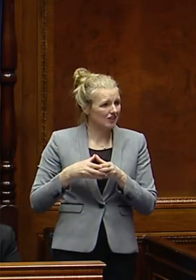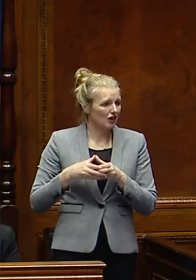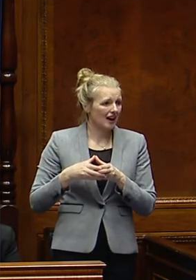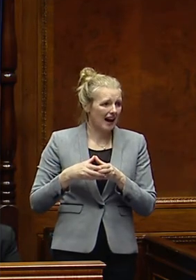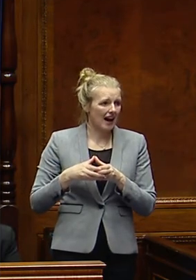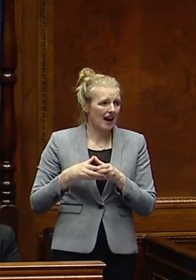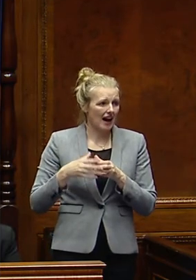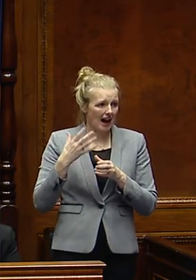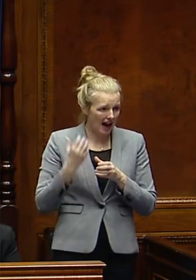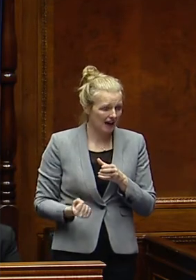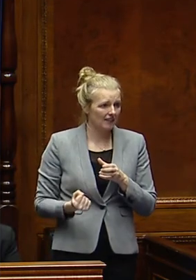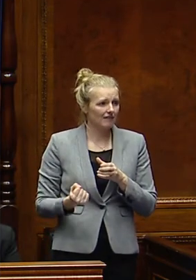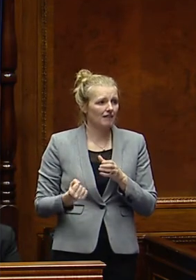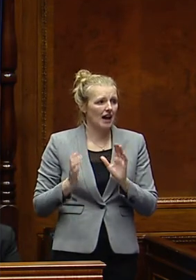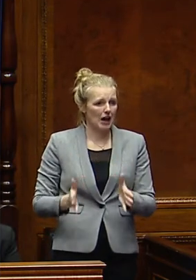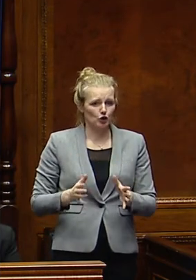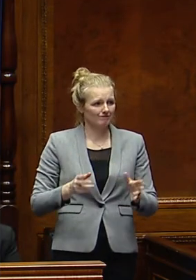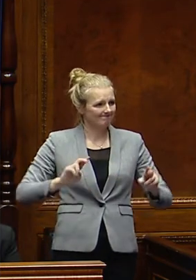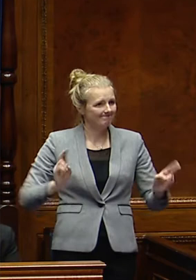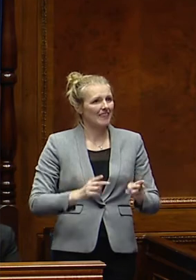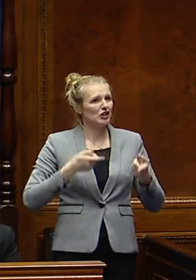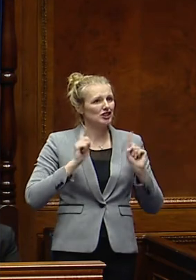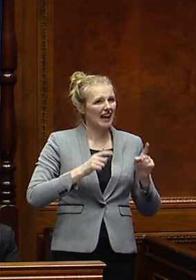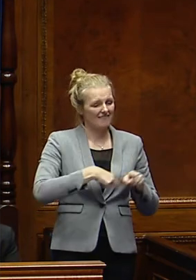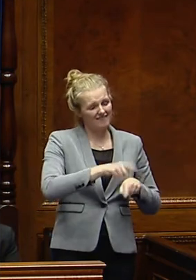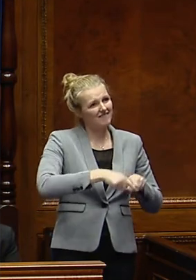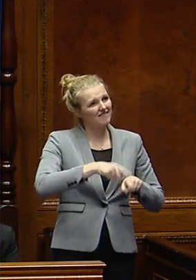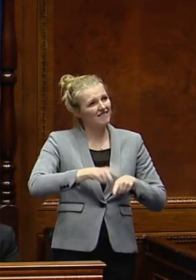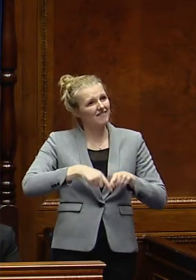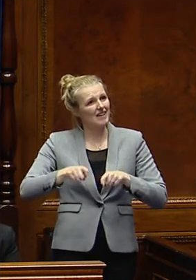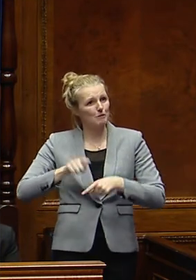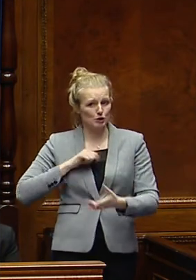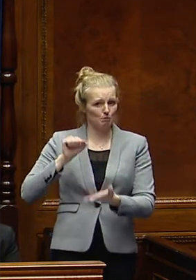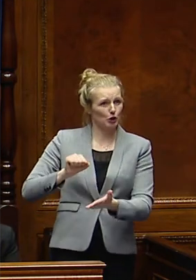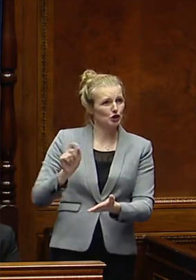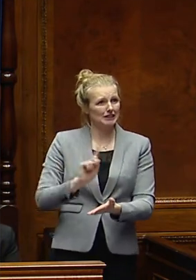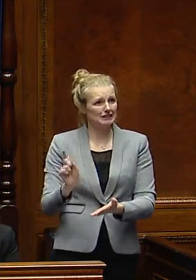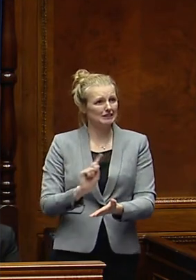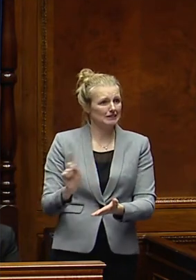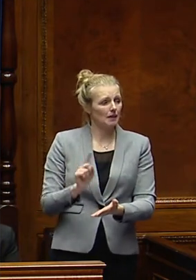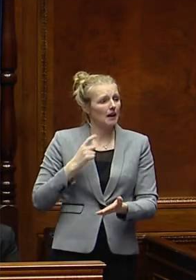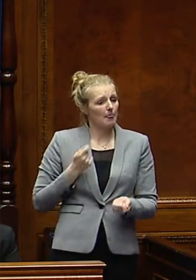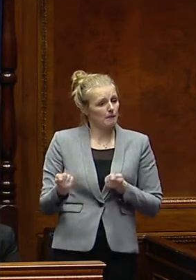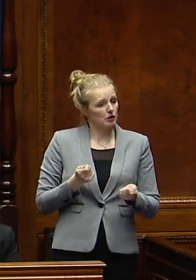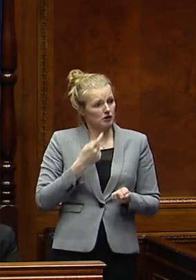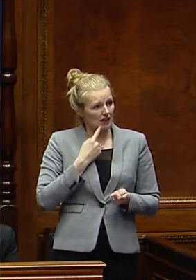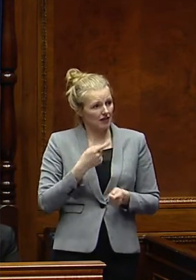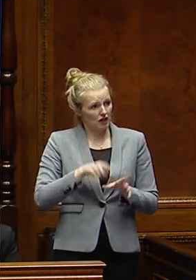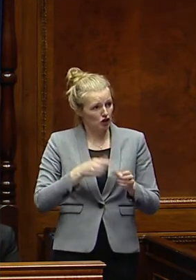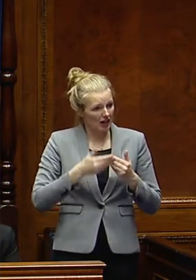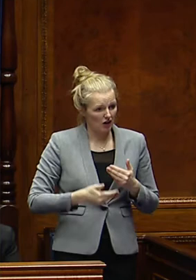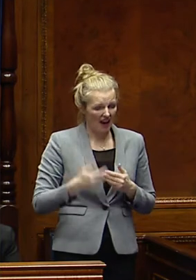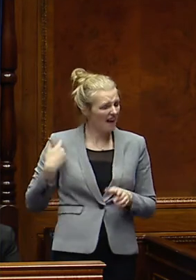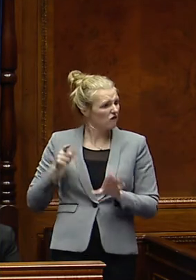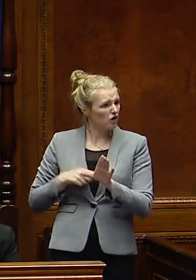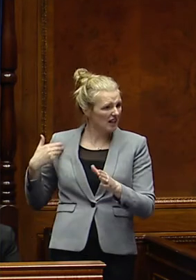to its workforce because of uncertainty of budget allocation. Can the Minister assure us that this yearly disaster, which has